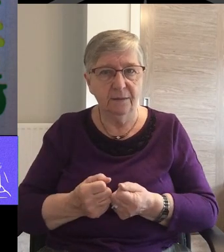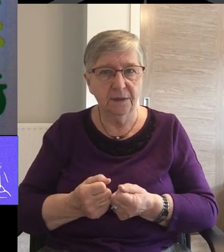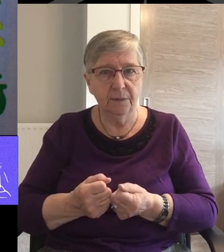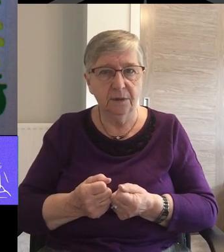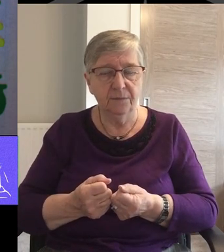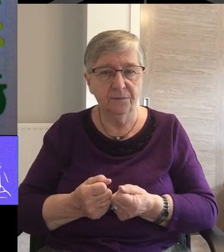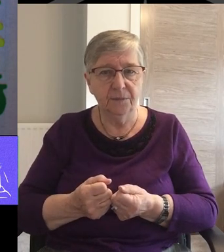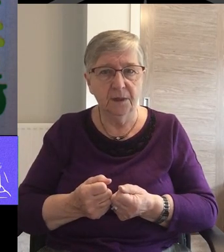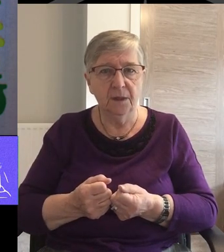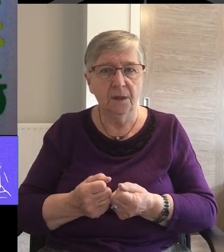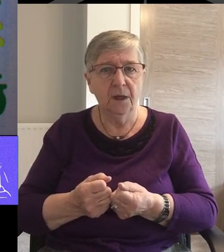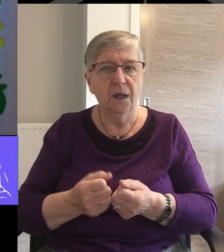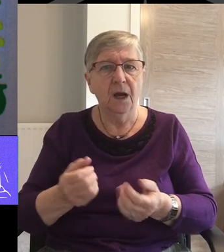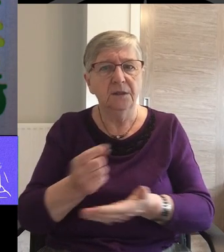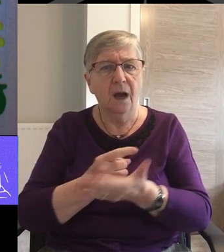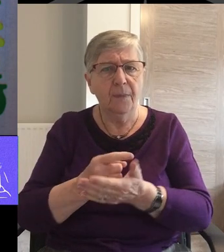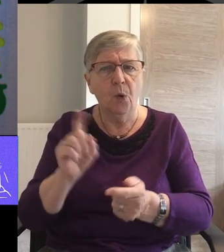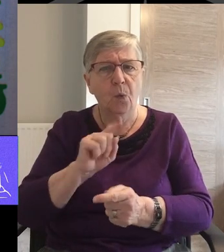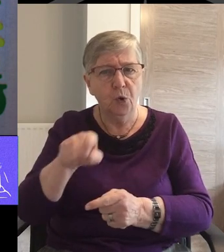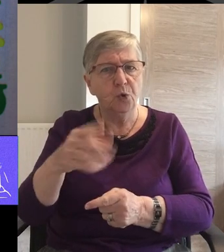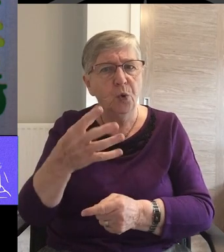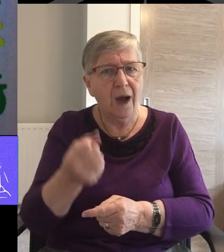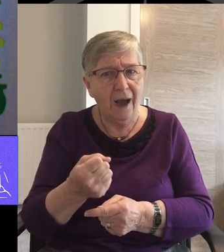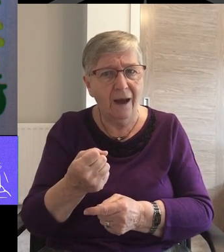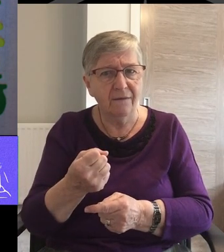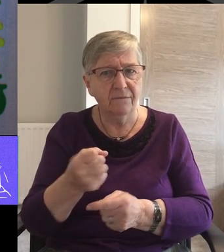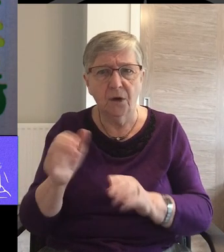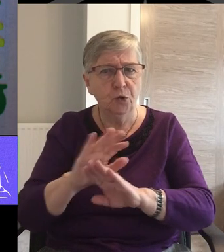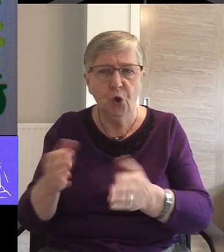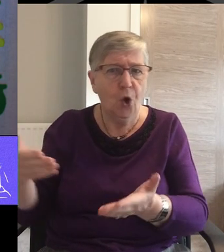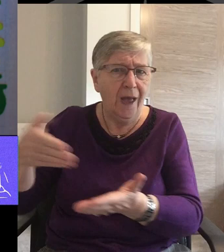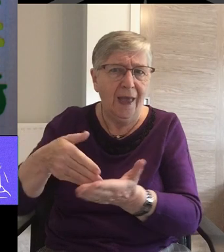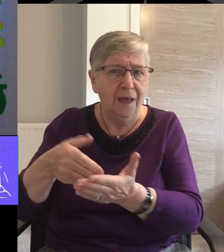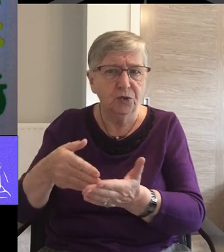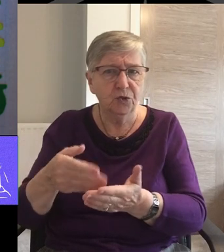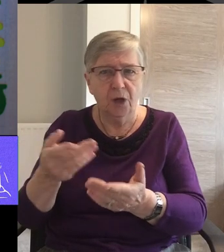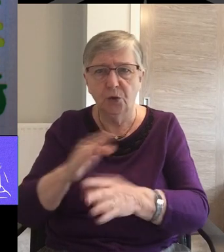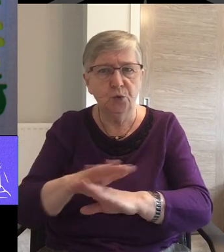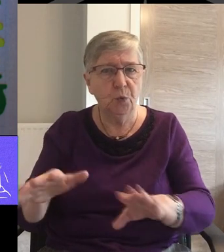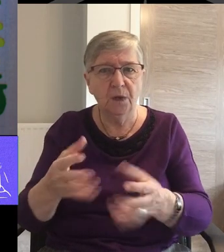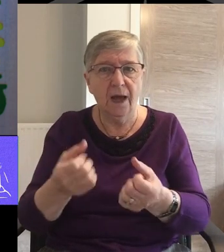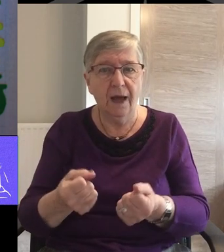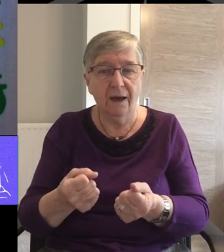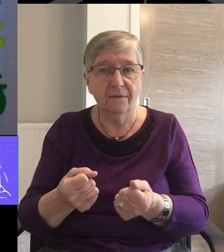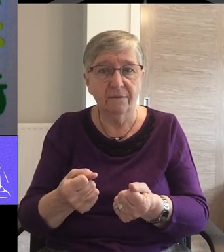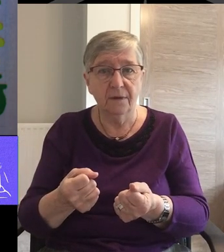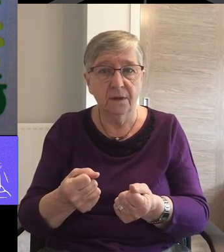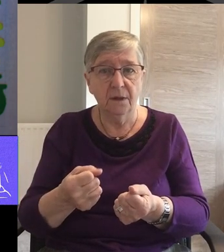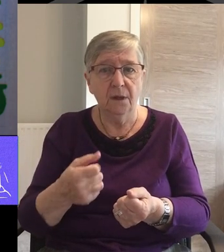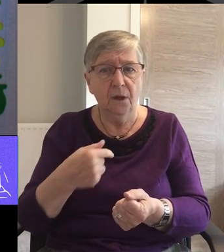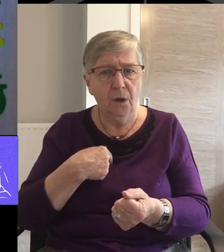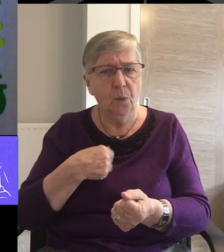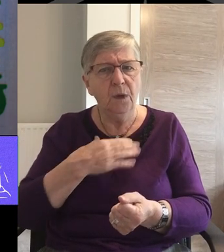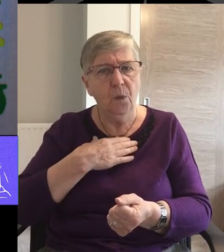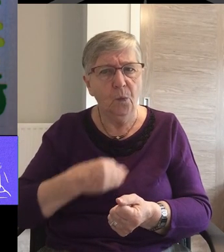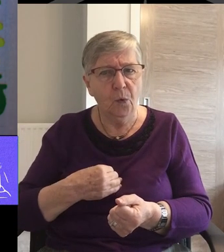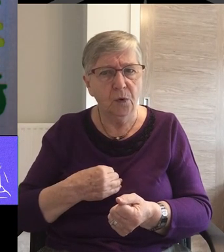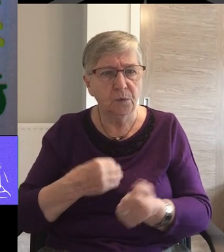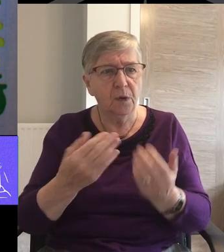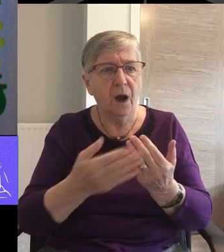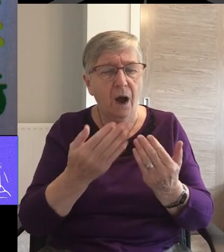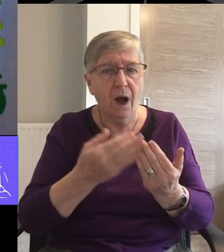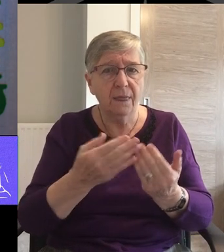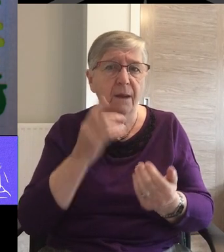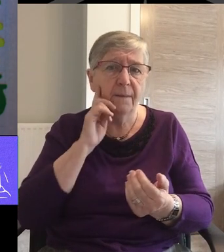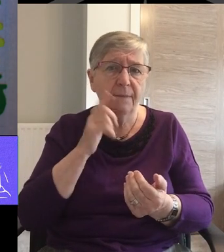one has Not according to what one does not have Our desire is not that others Might be relieved